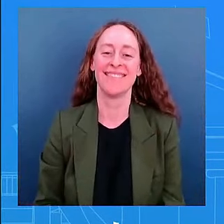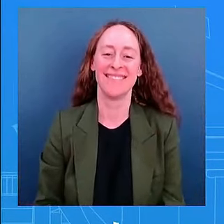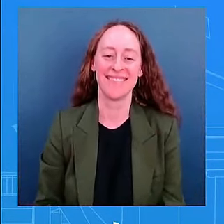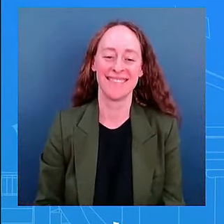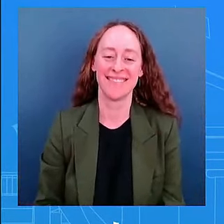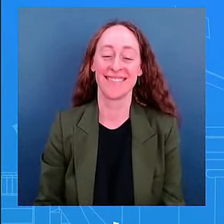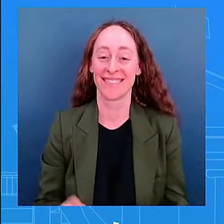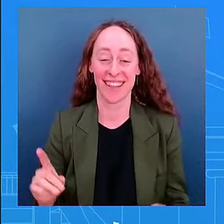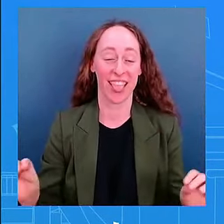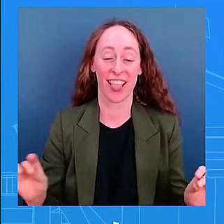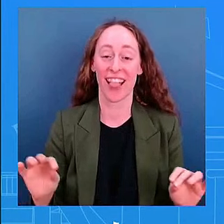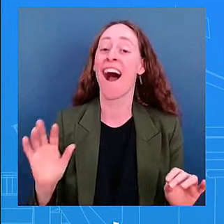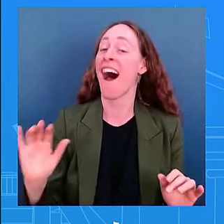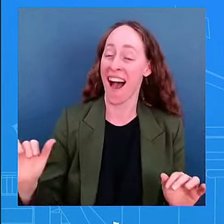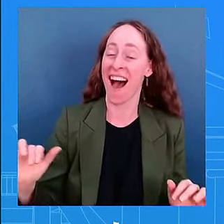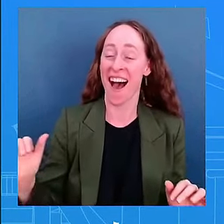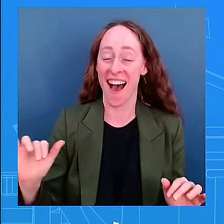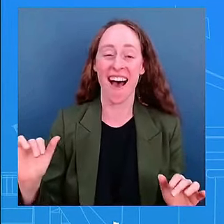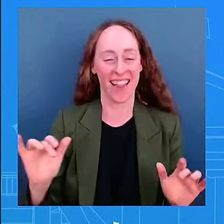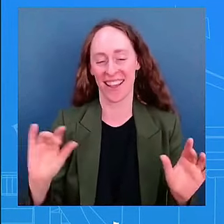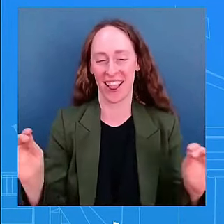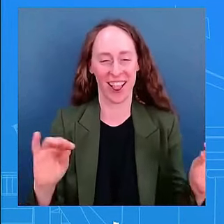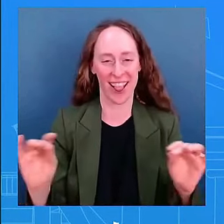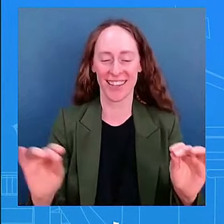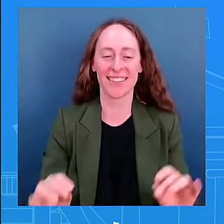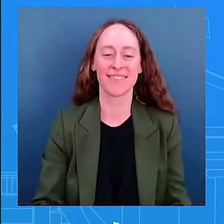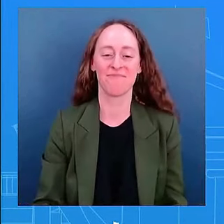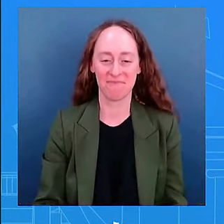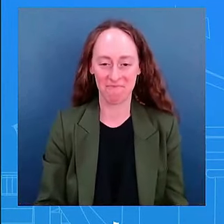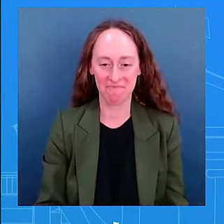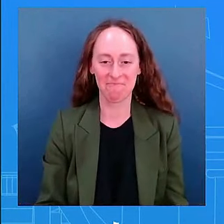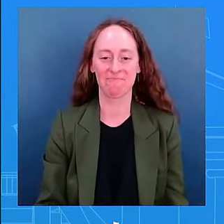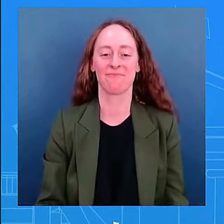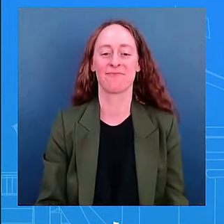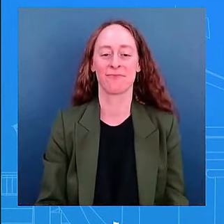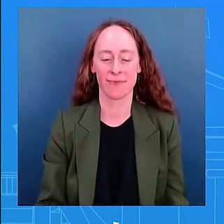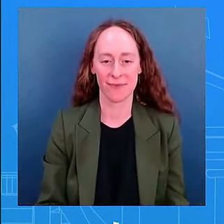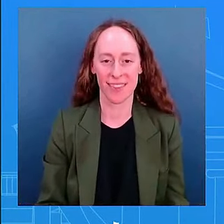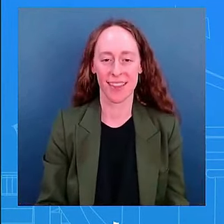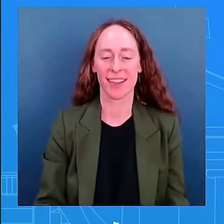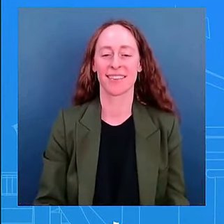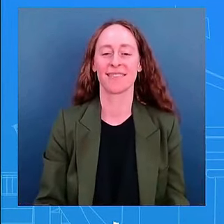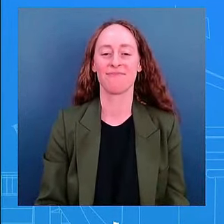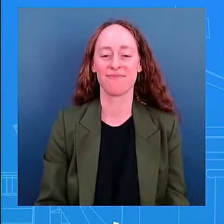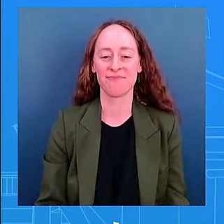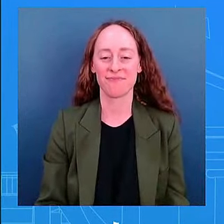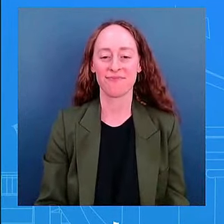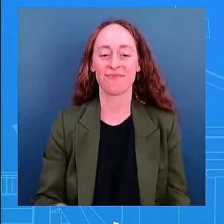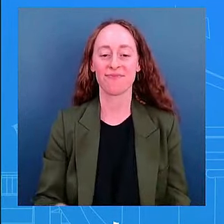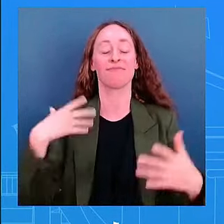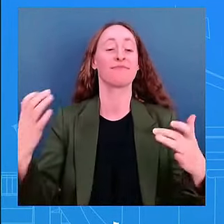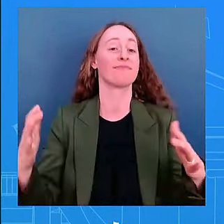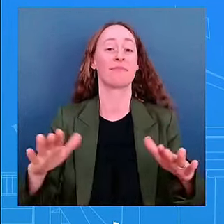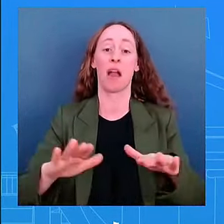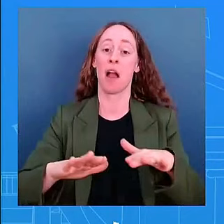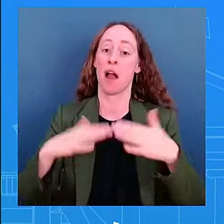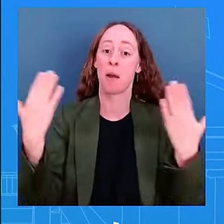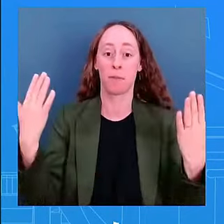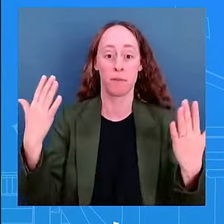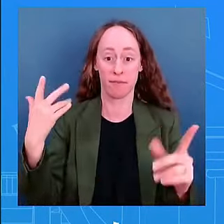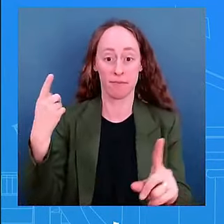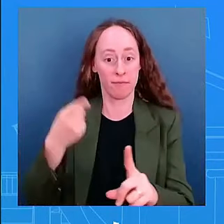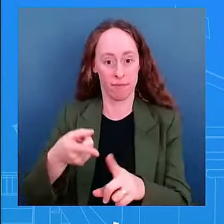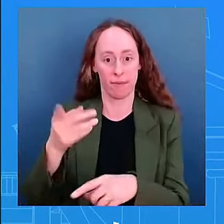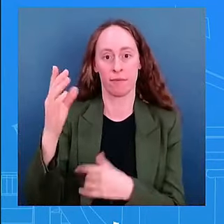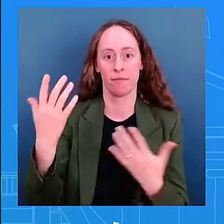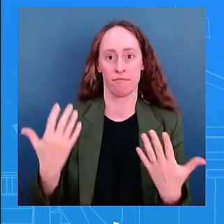memo so I want to say start by saying that today is the Biden-Harris administration 500th